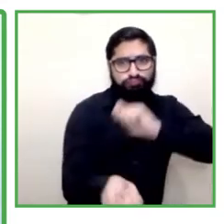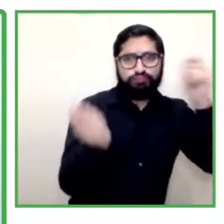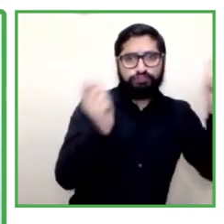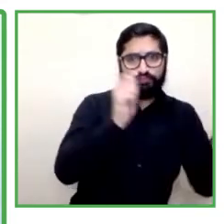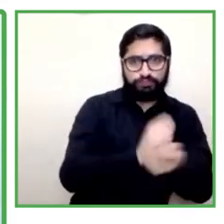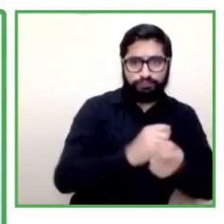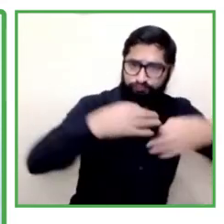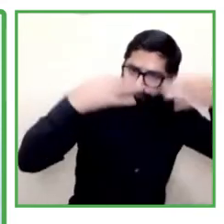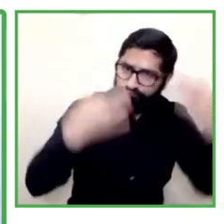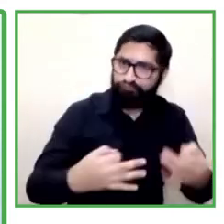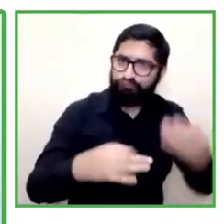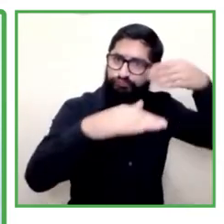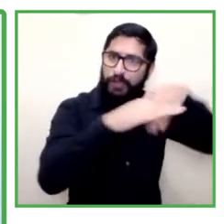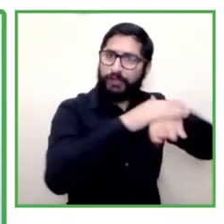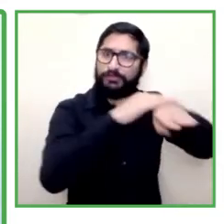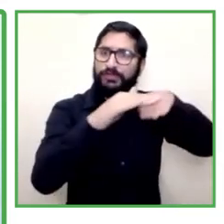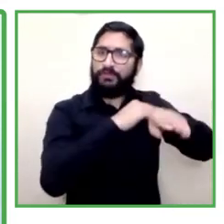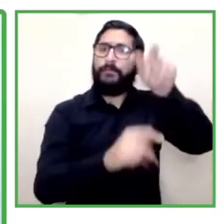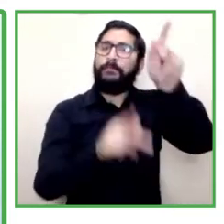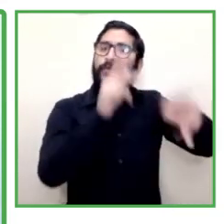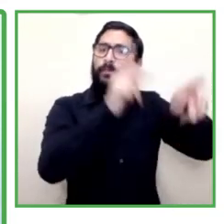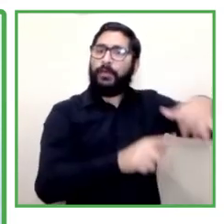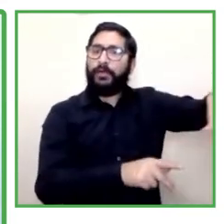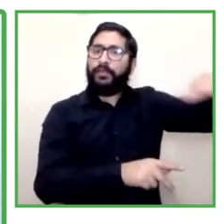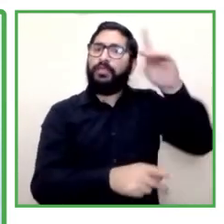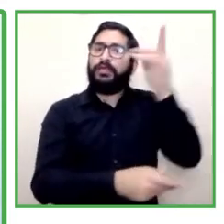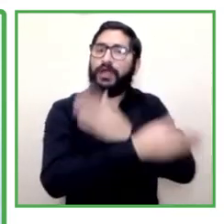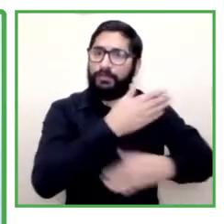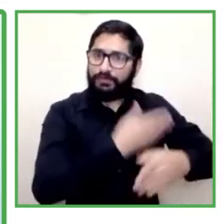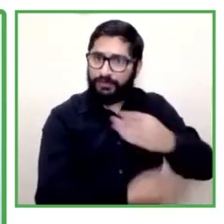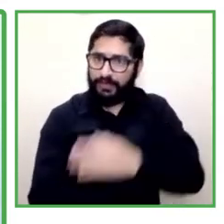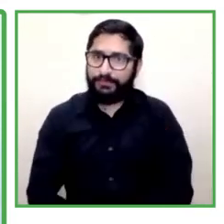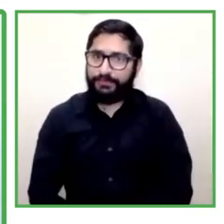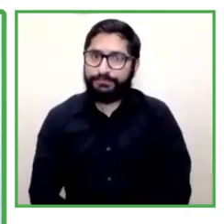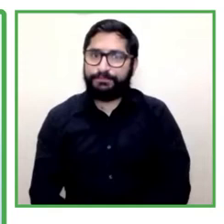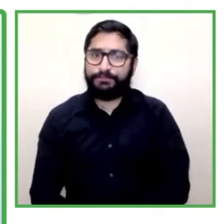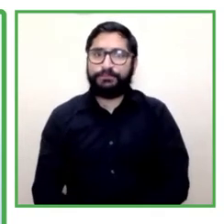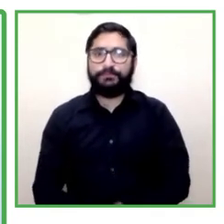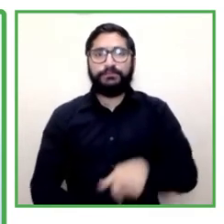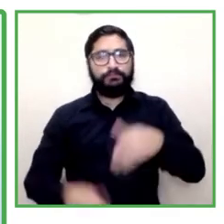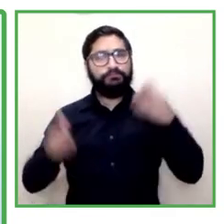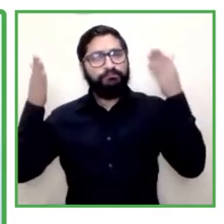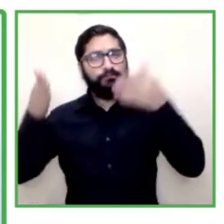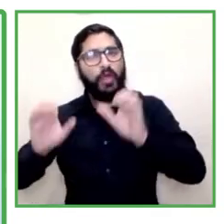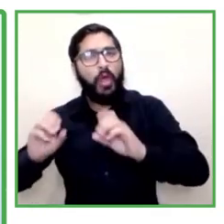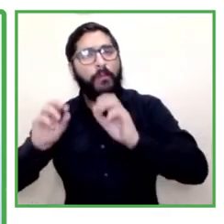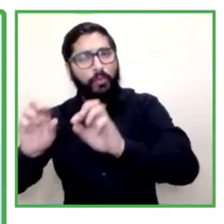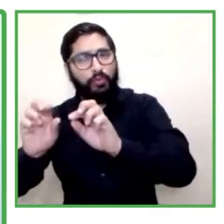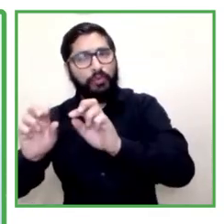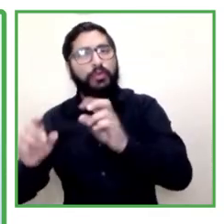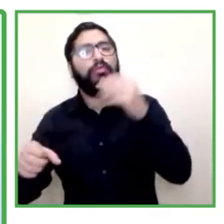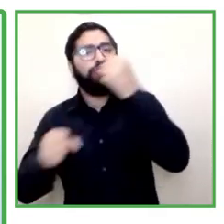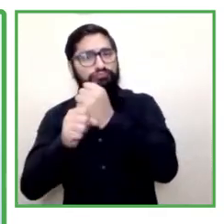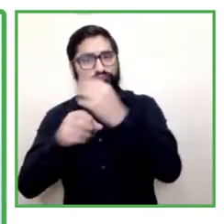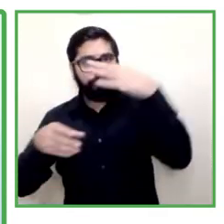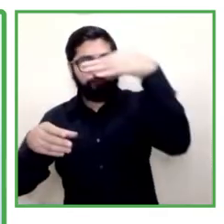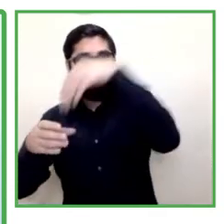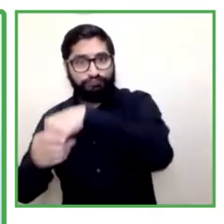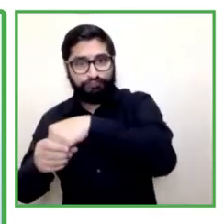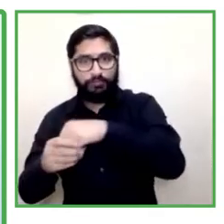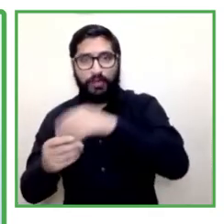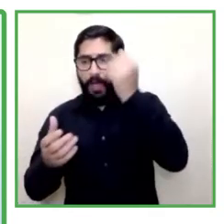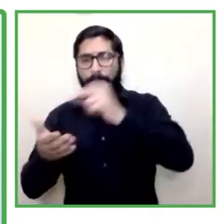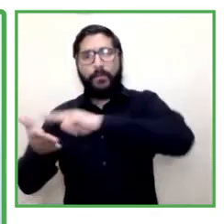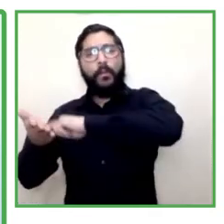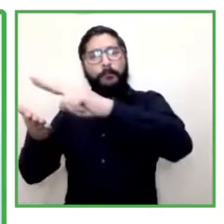training process and in the process of accessing to job positions in this pandemic we add the training to